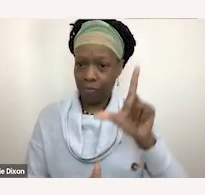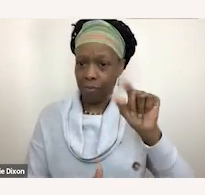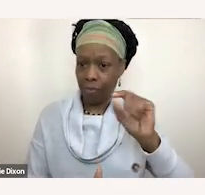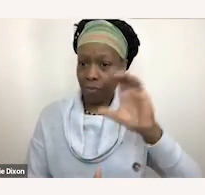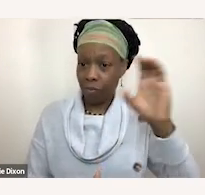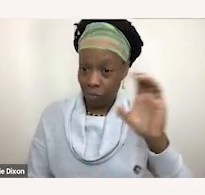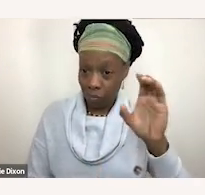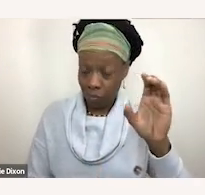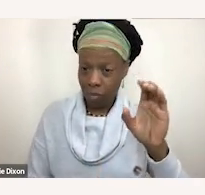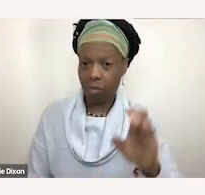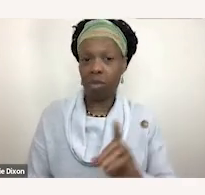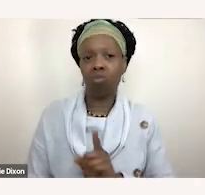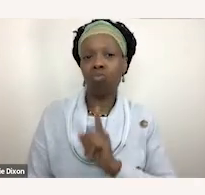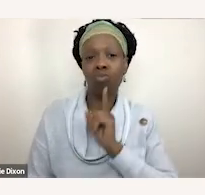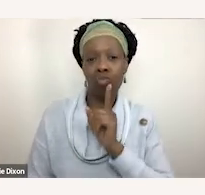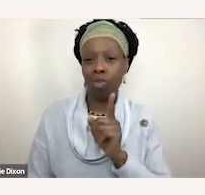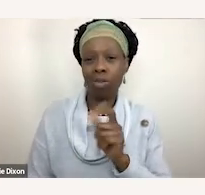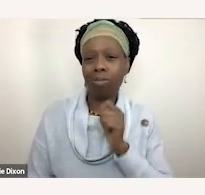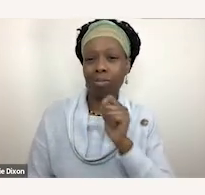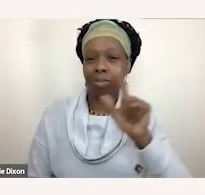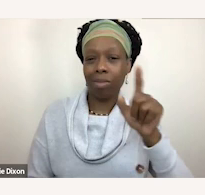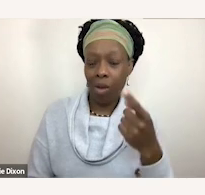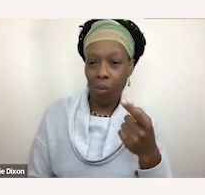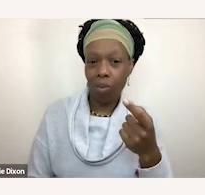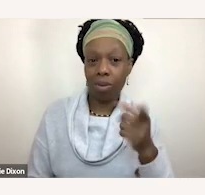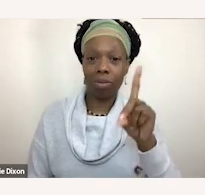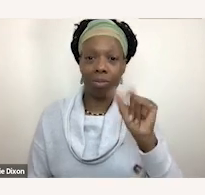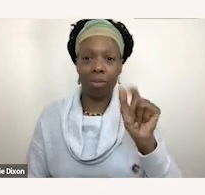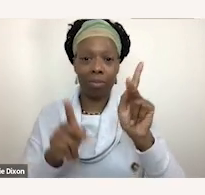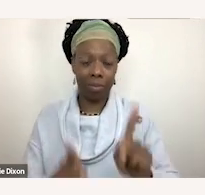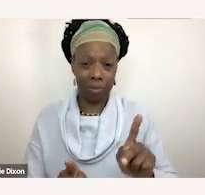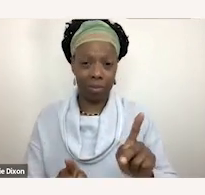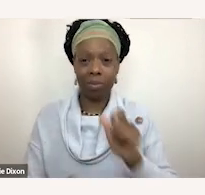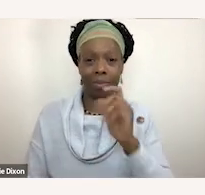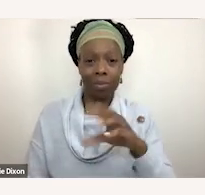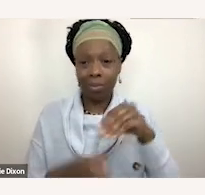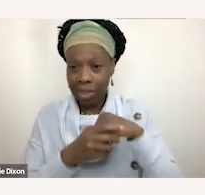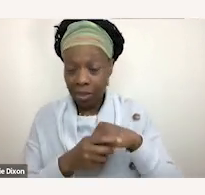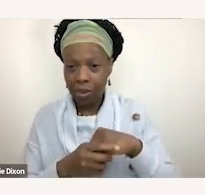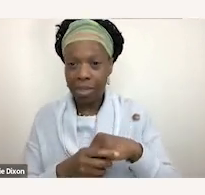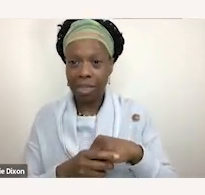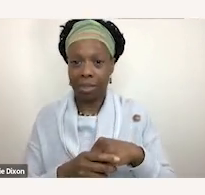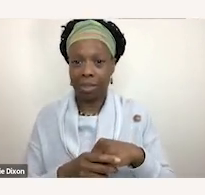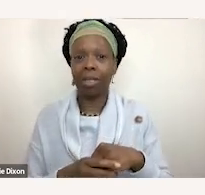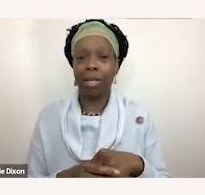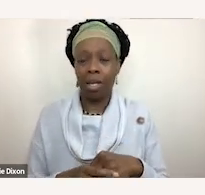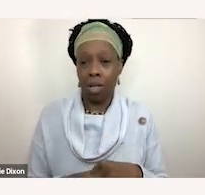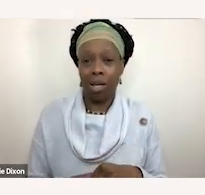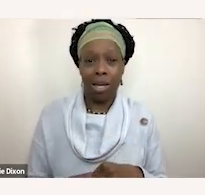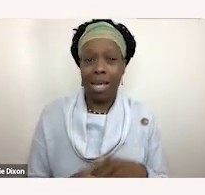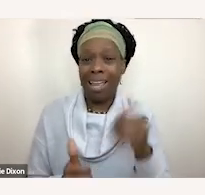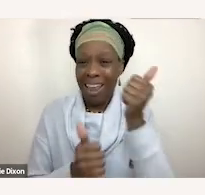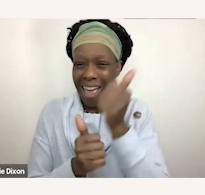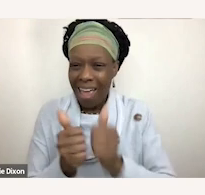were really that not only were disabled people excluded from pretty much every single facet of society